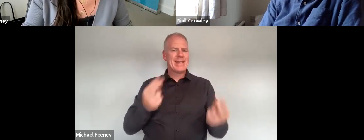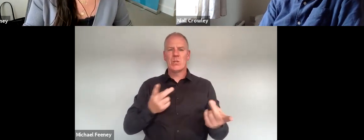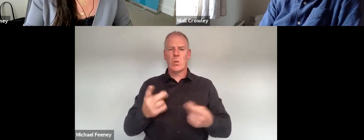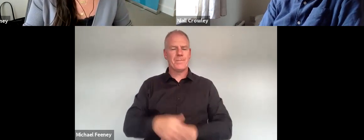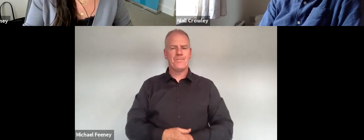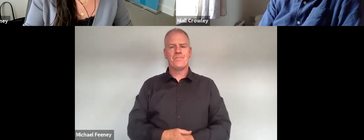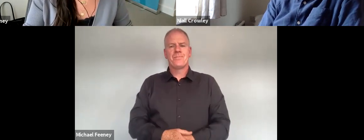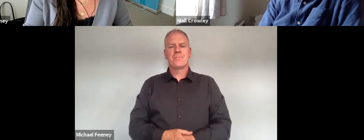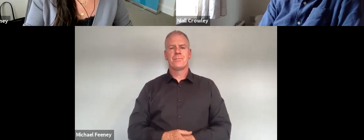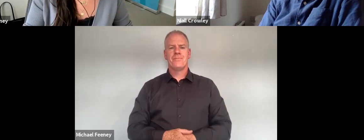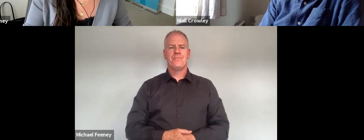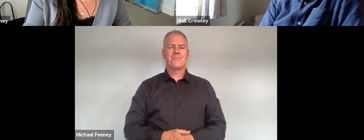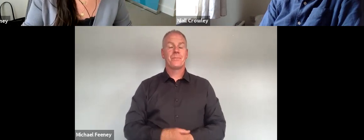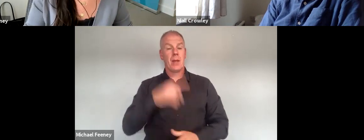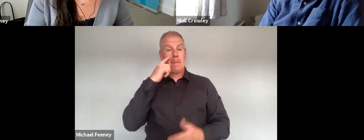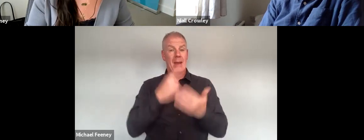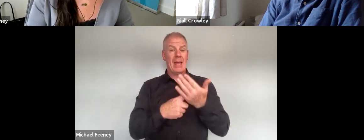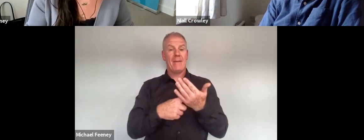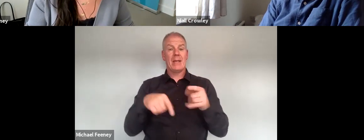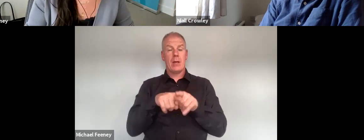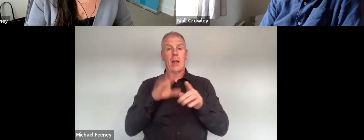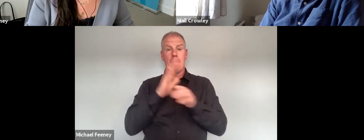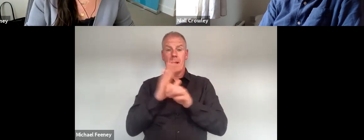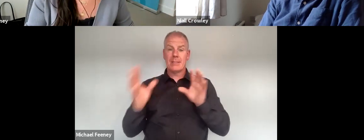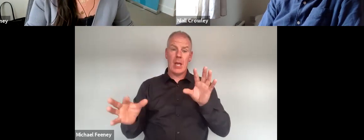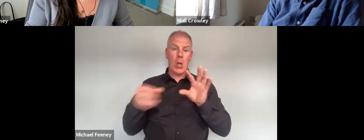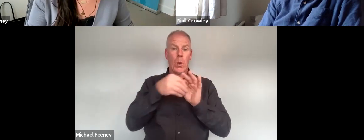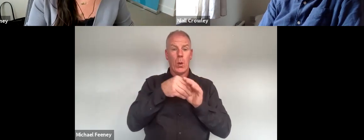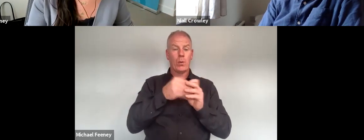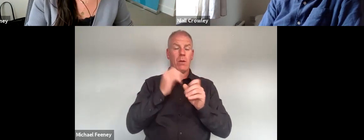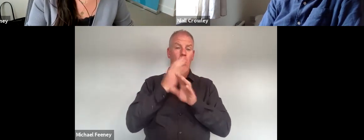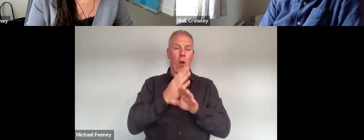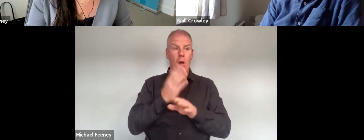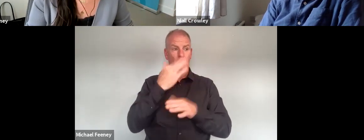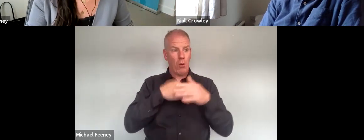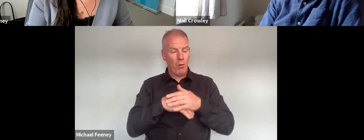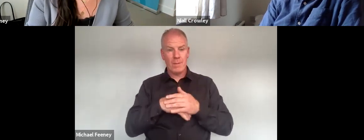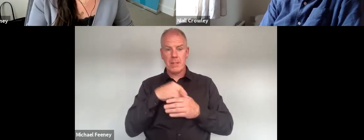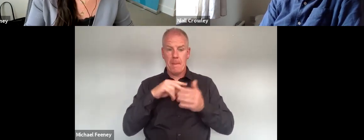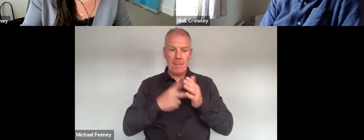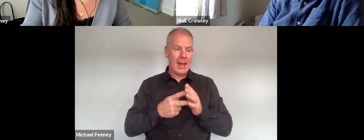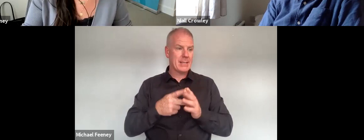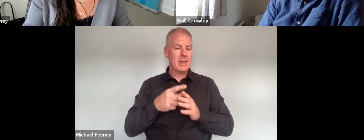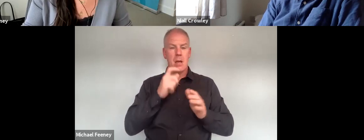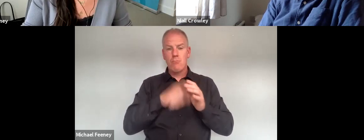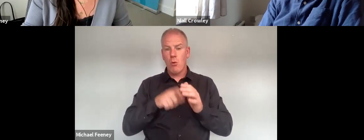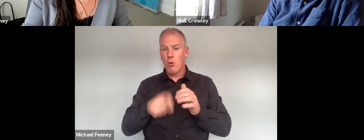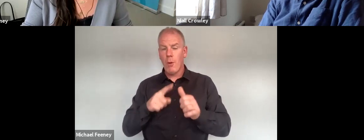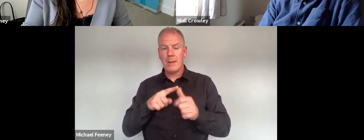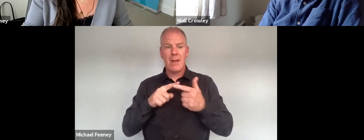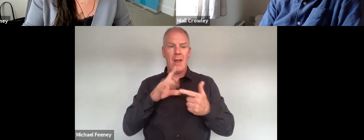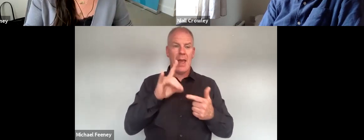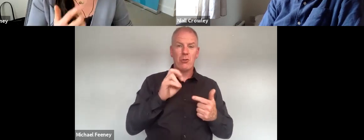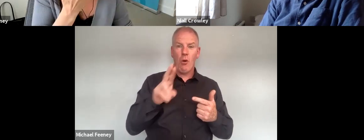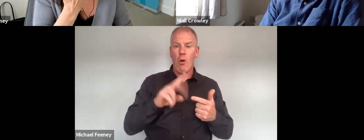we also believe that it needs to be stitched into all governance arrangements procurement human resources regulatory oversight budgetary and so